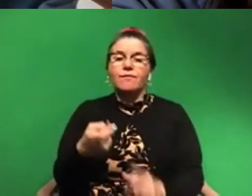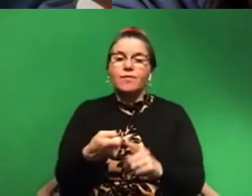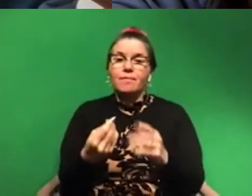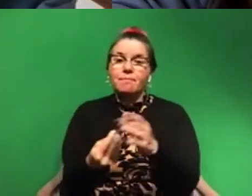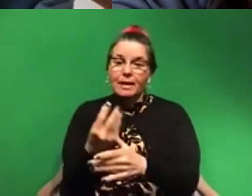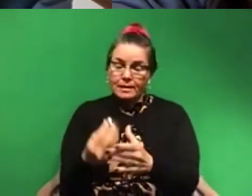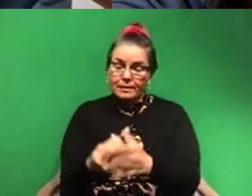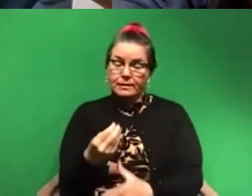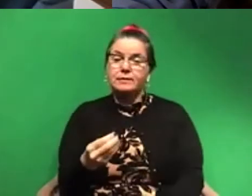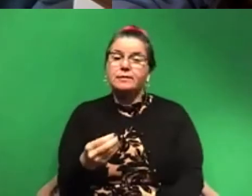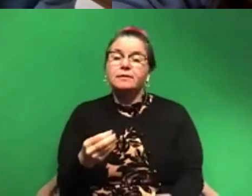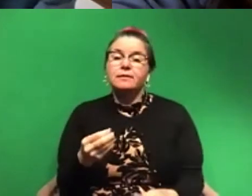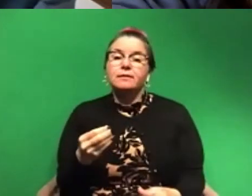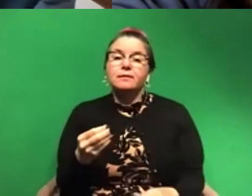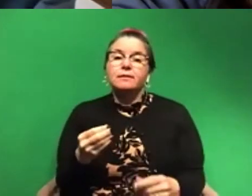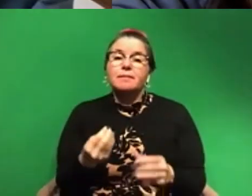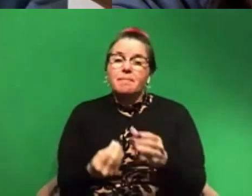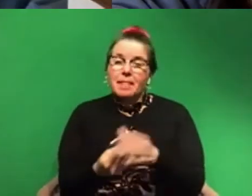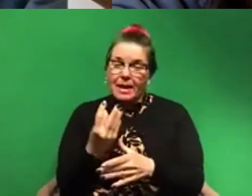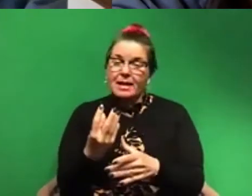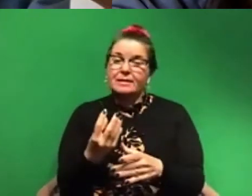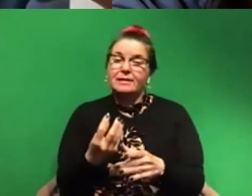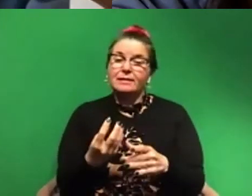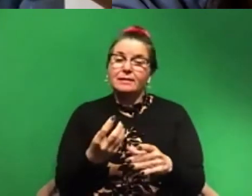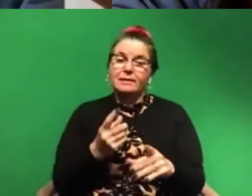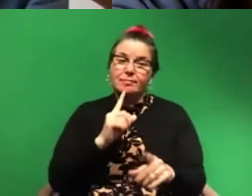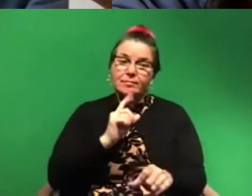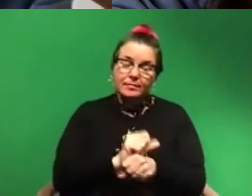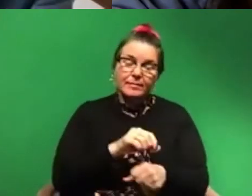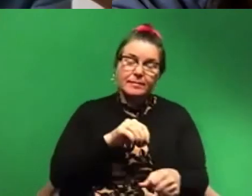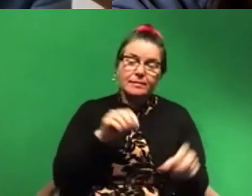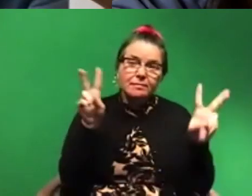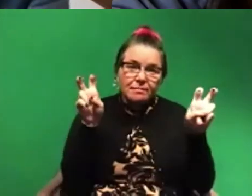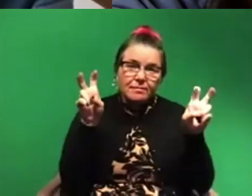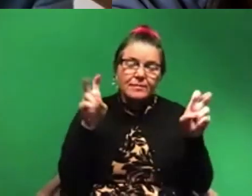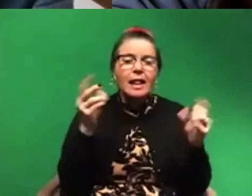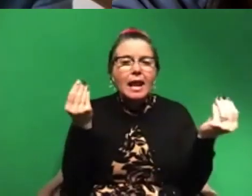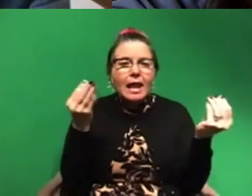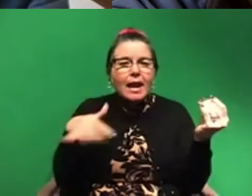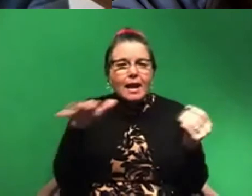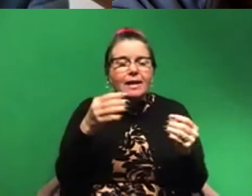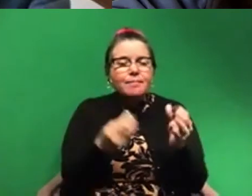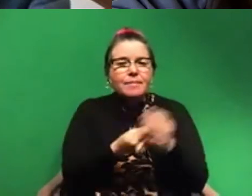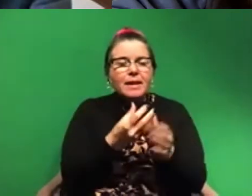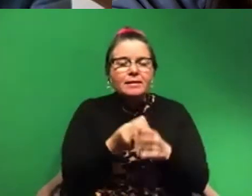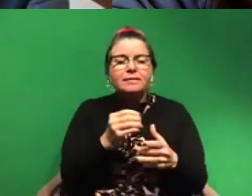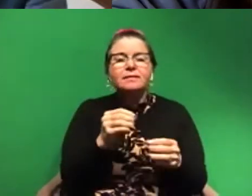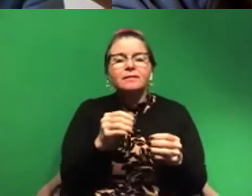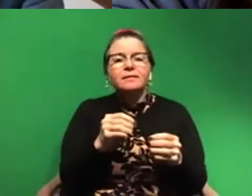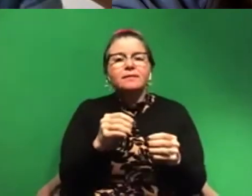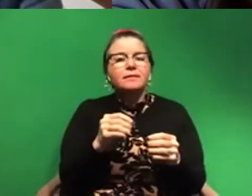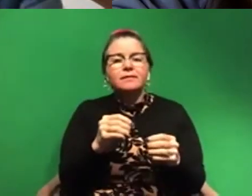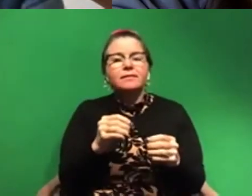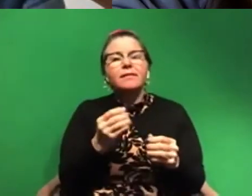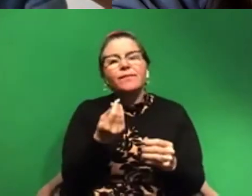aren't too many plant plants in the ocean. And I'm saying that in sense of land plants and vascular plants. Um, there are a few sea grasses